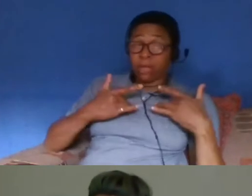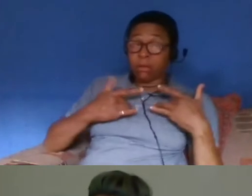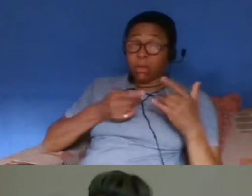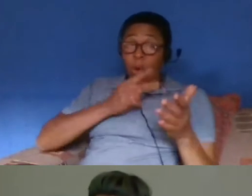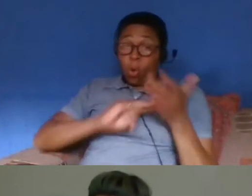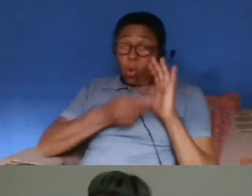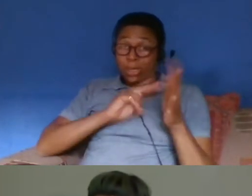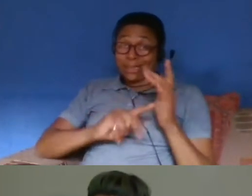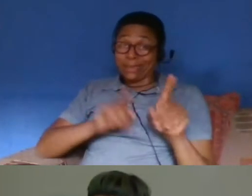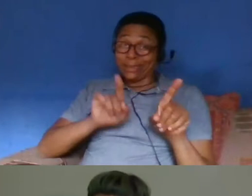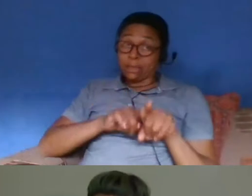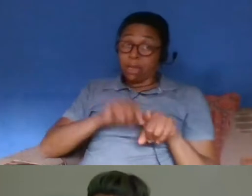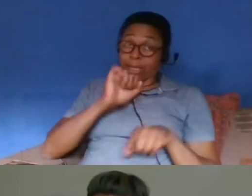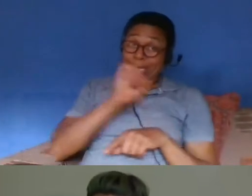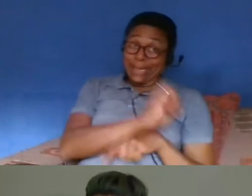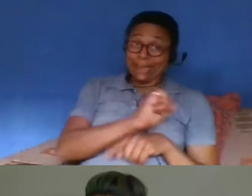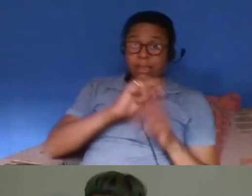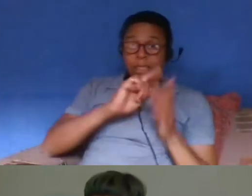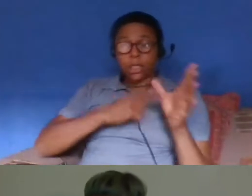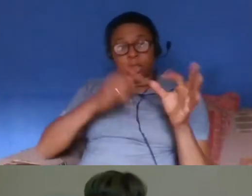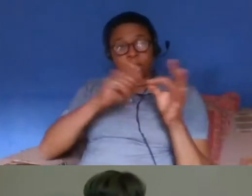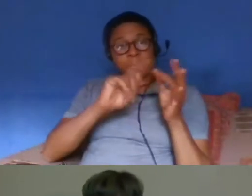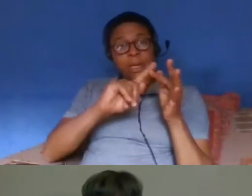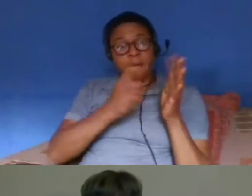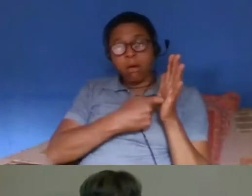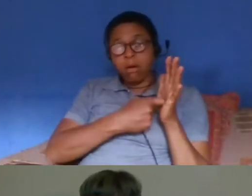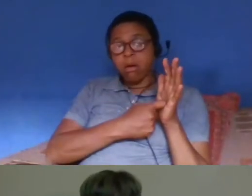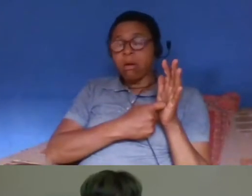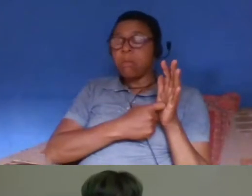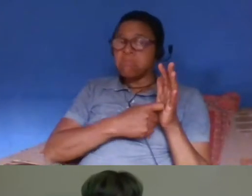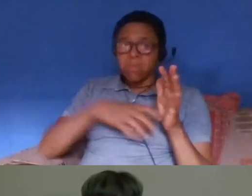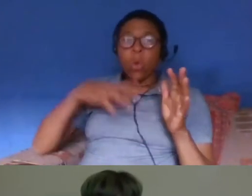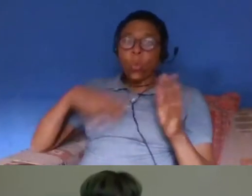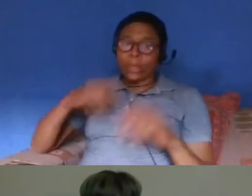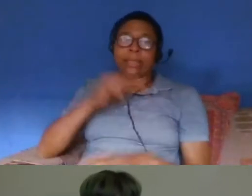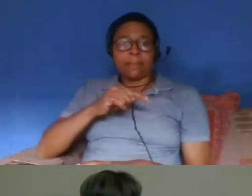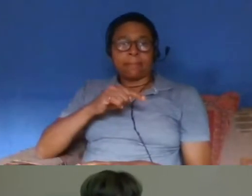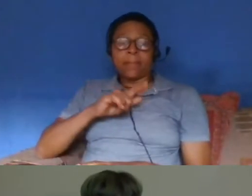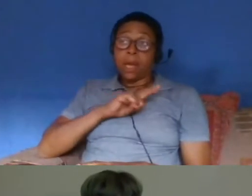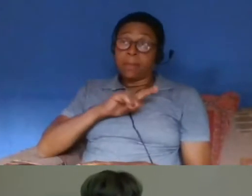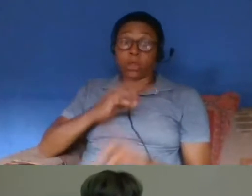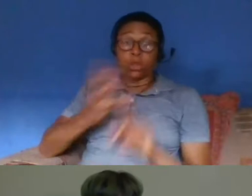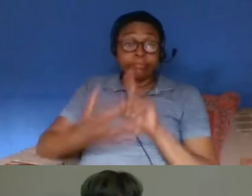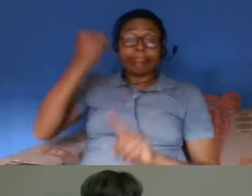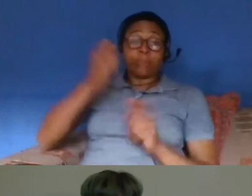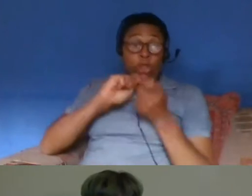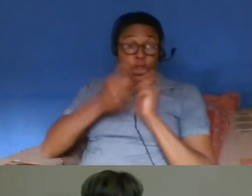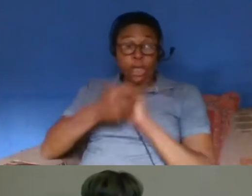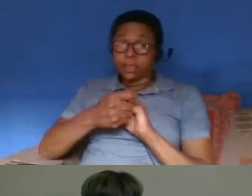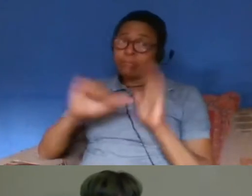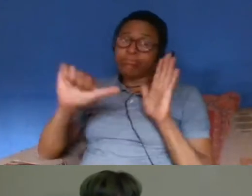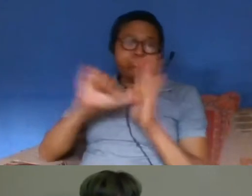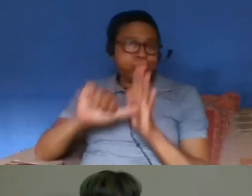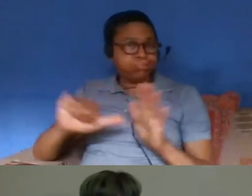because it takes i think achieving change is just really difficult and really complex and it takes